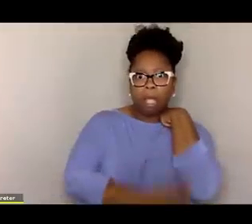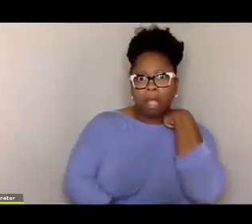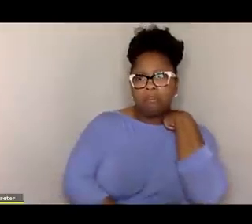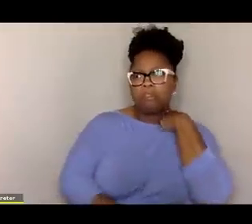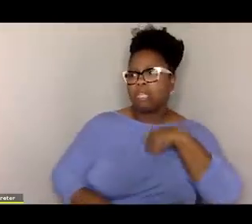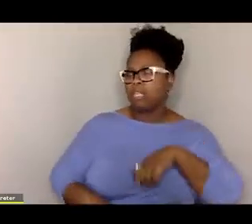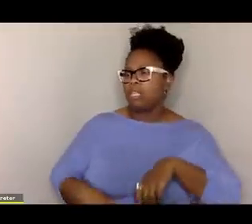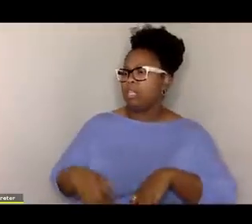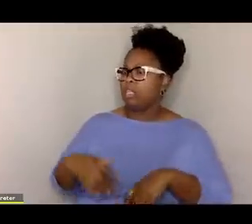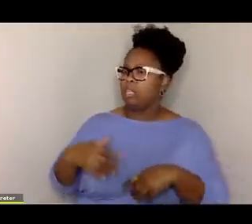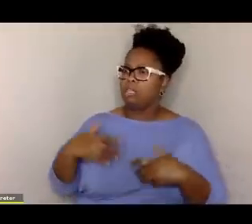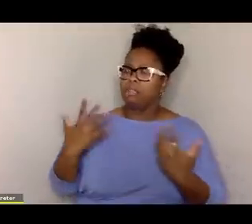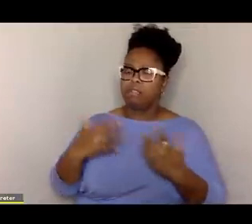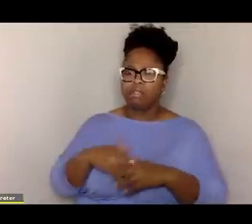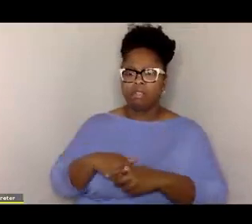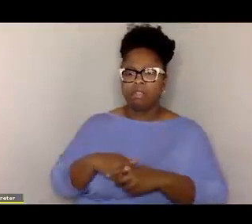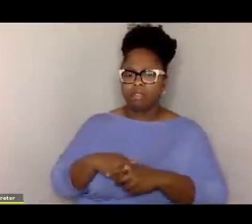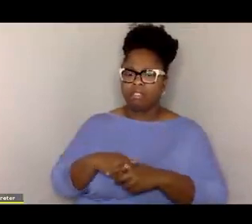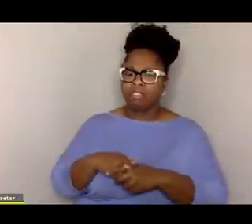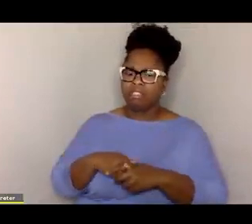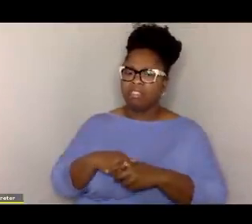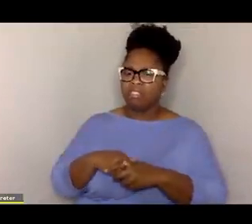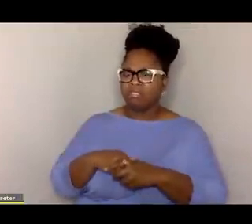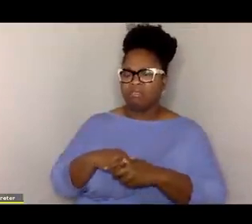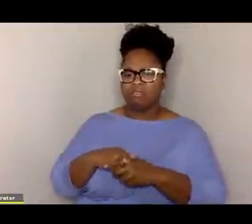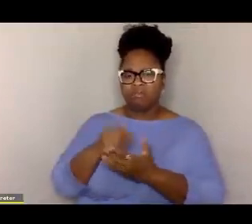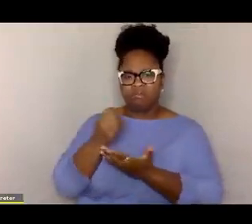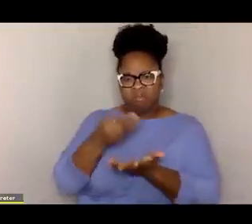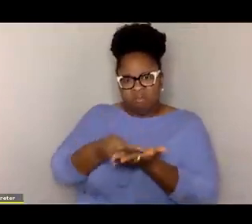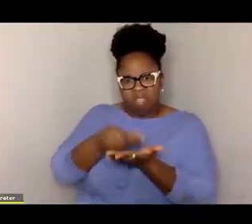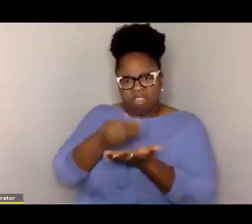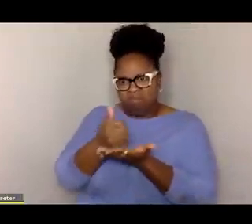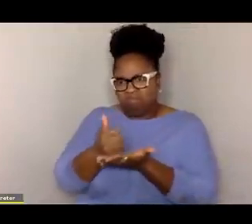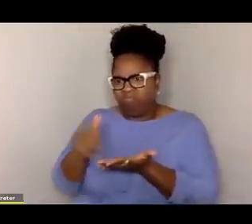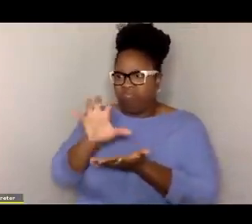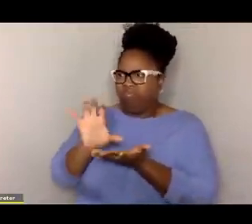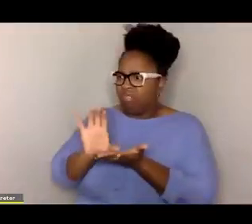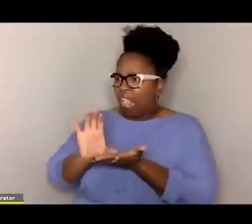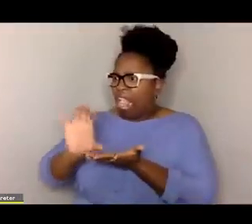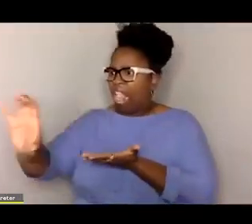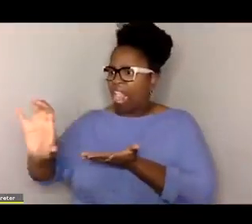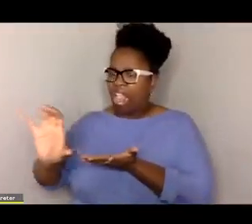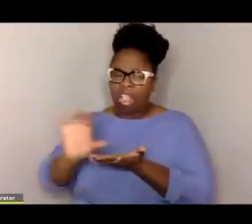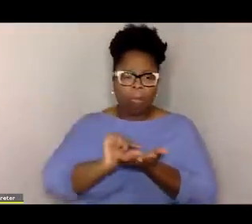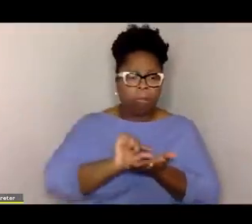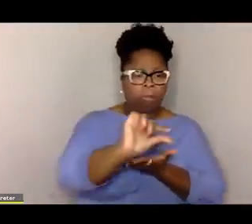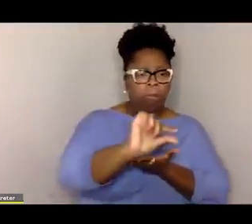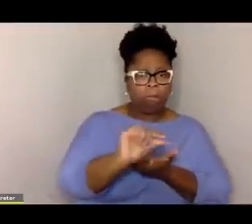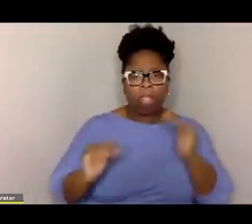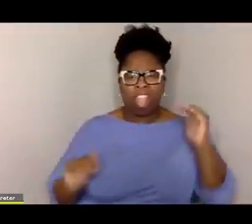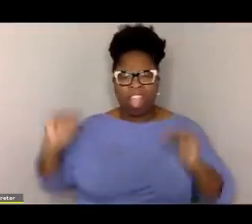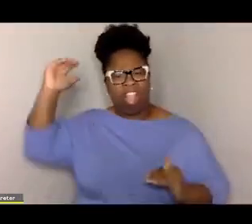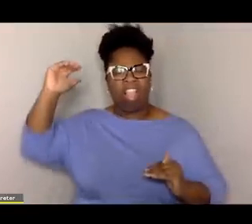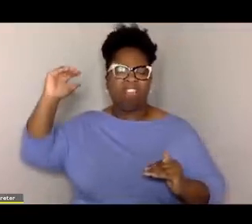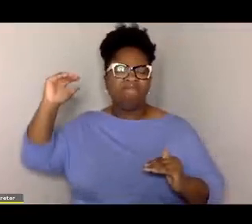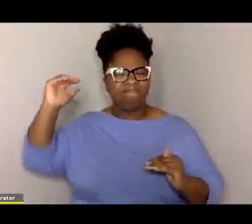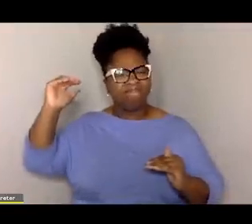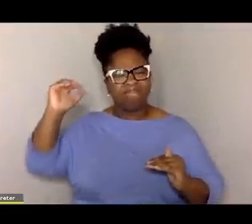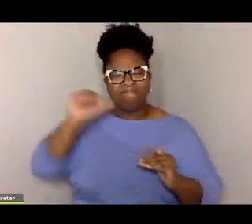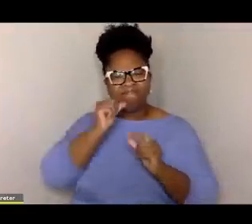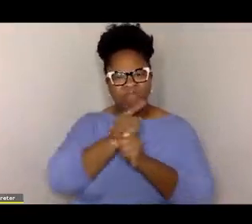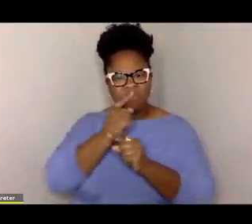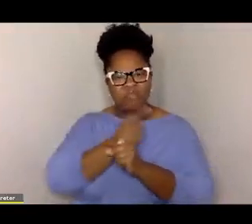poverty and the inappropriate maldistribution of wealth in our society.